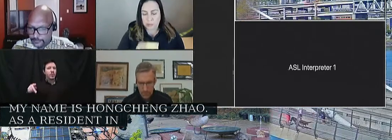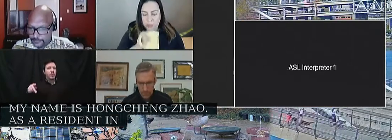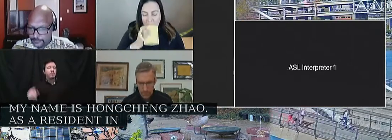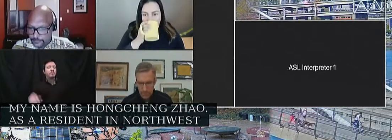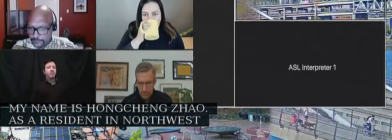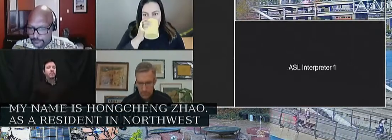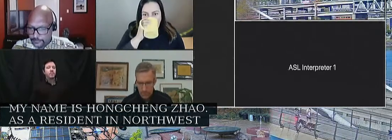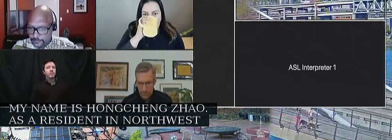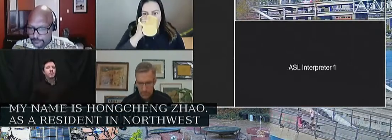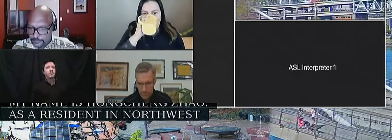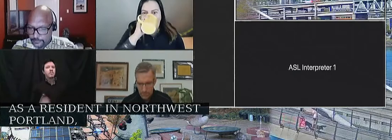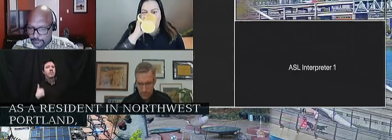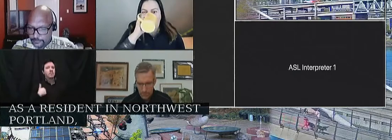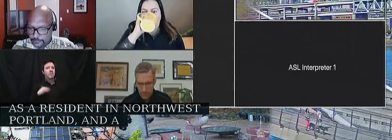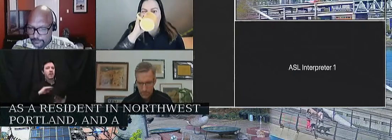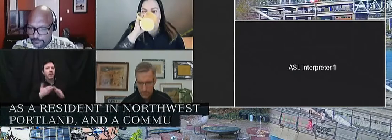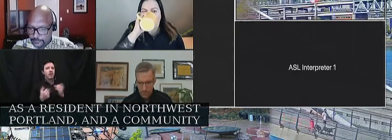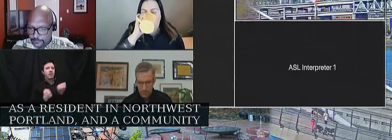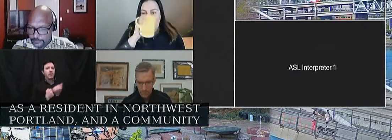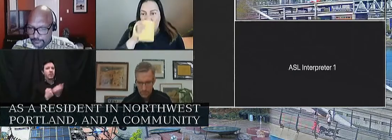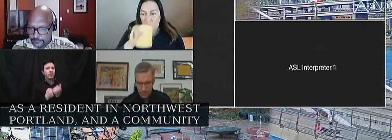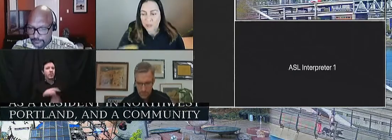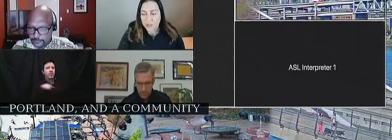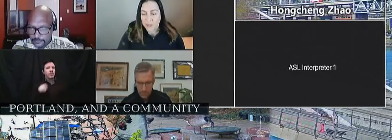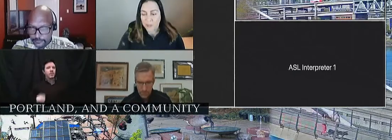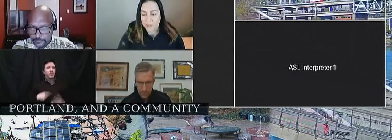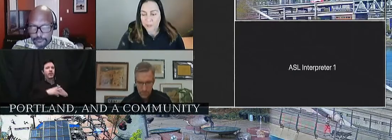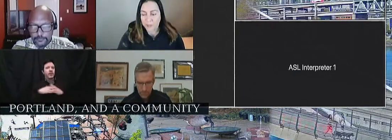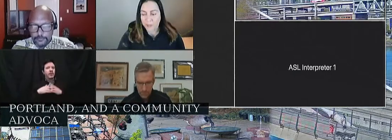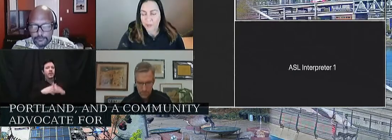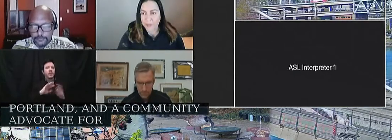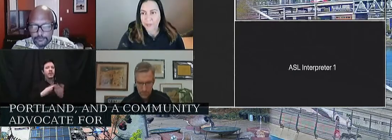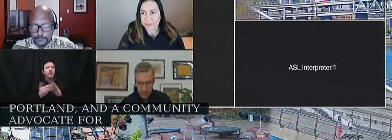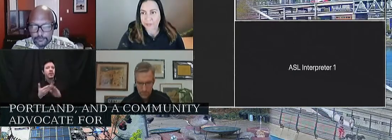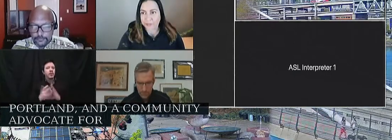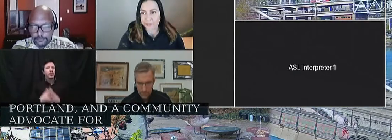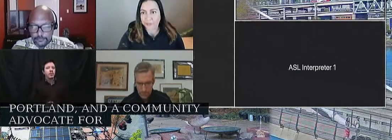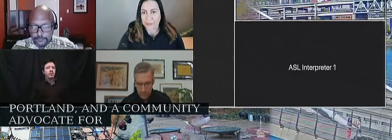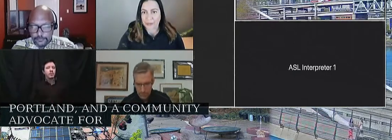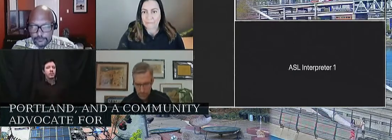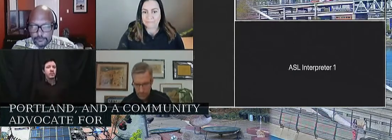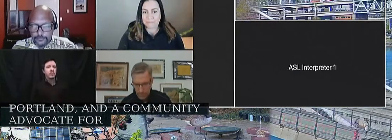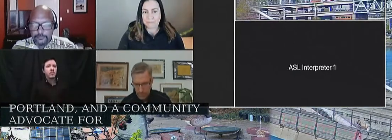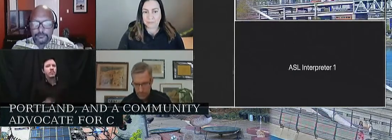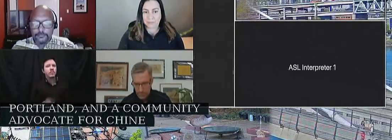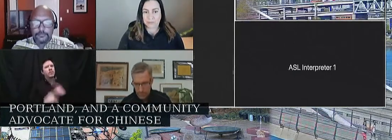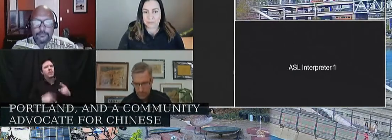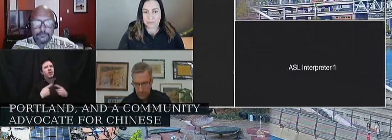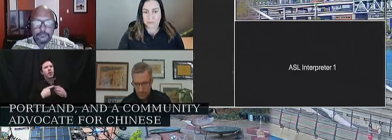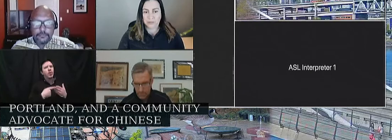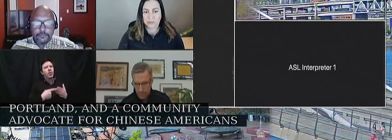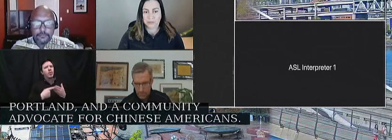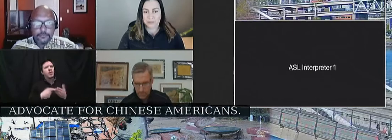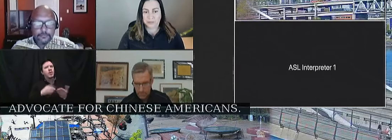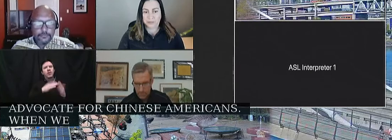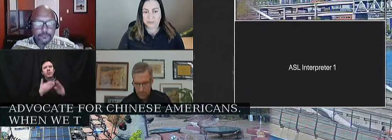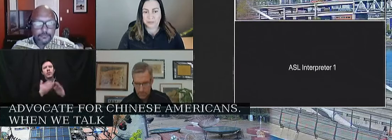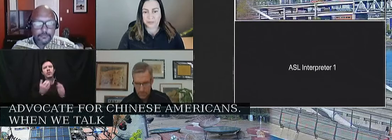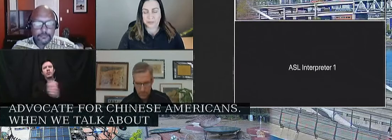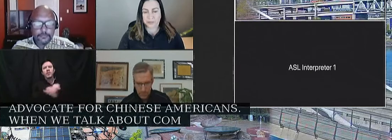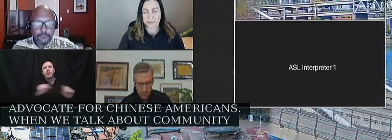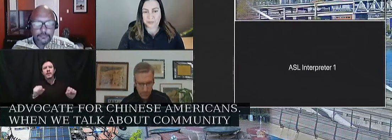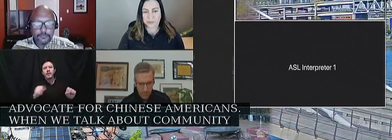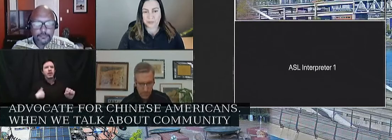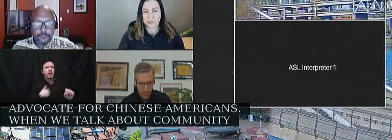a community advocate for Chinese American community. So when we talk about community safety, we